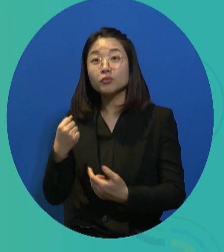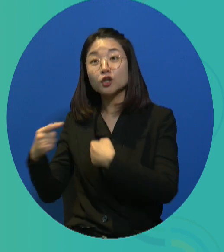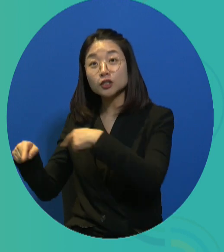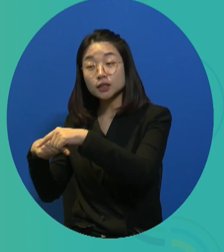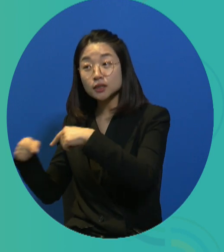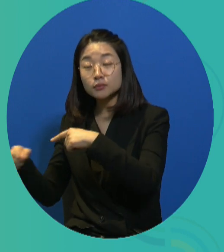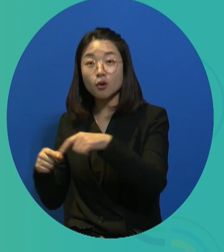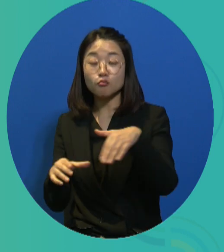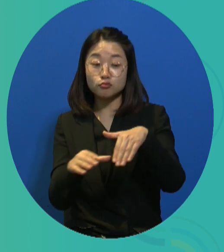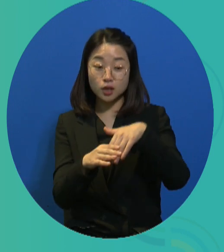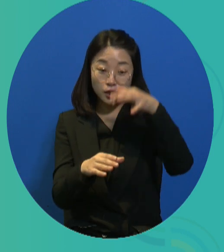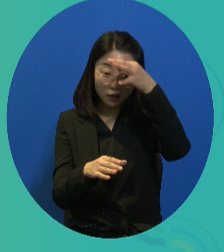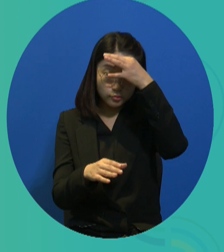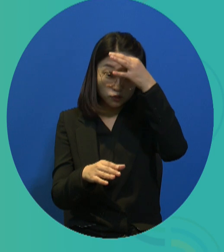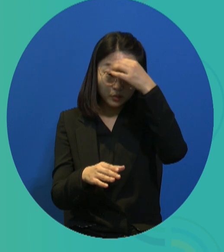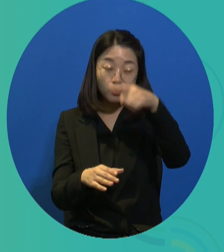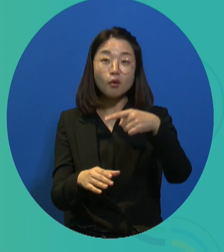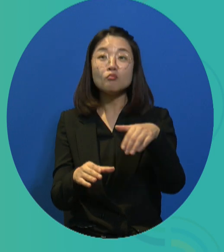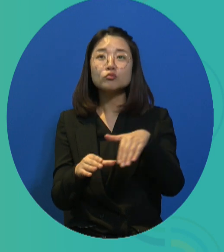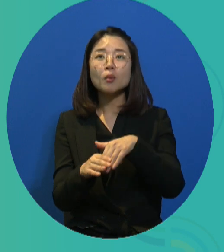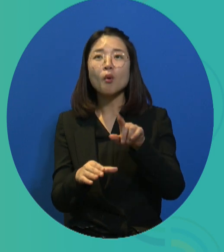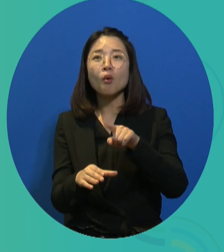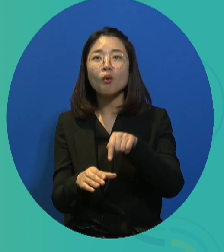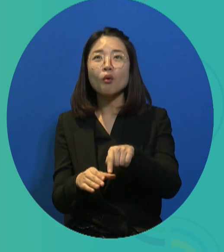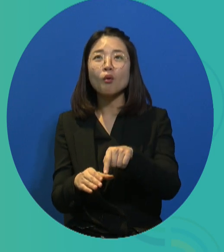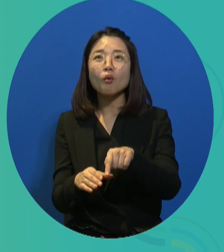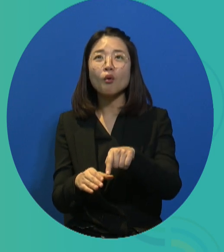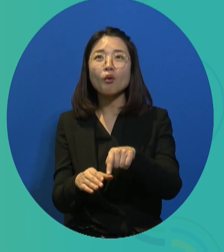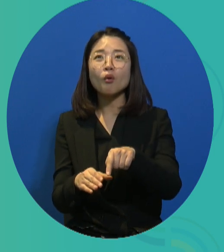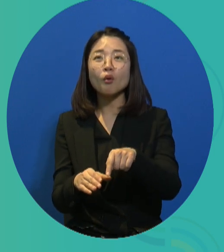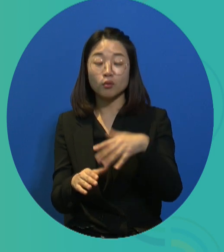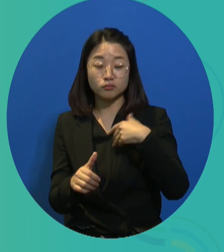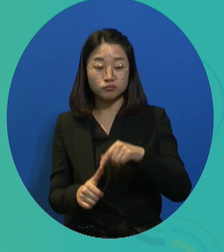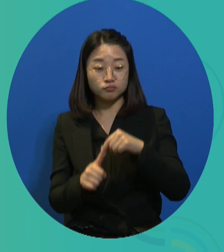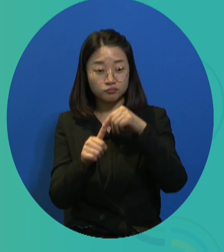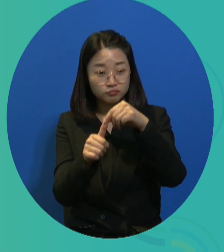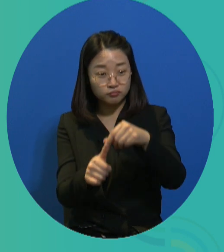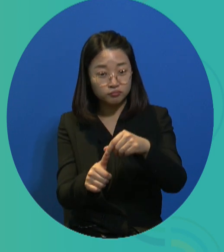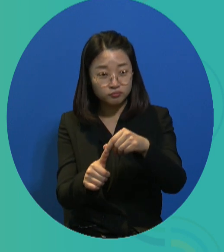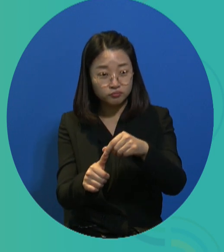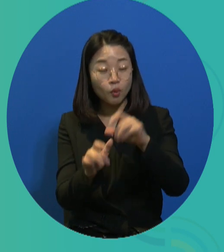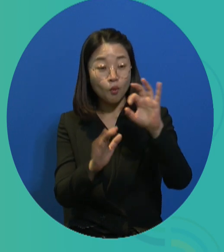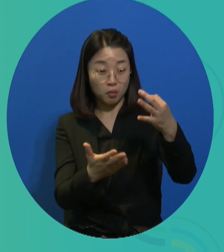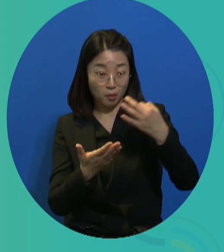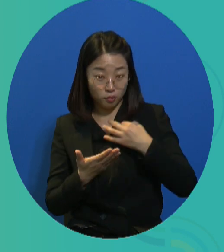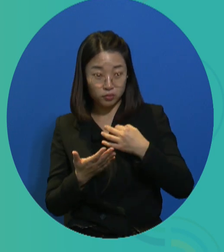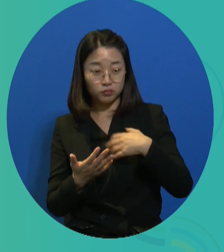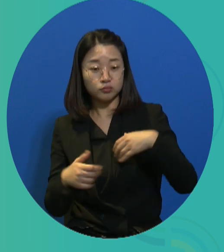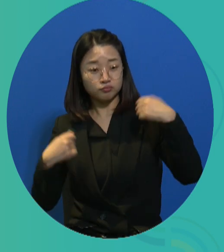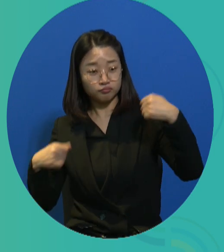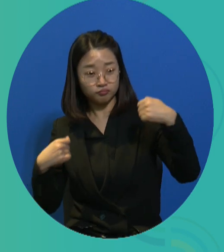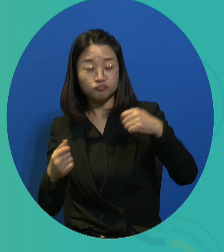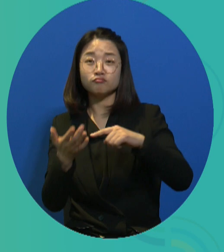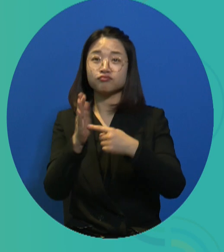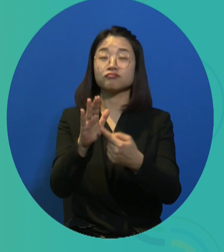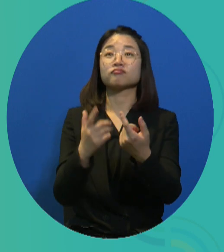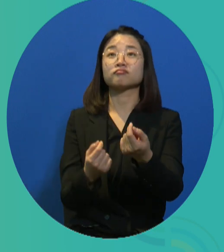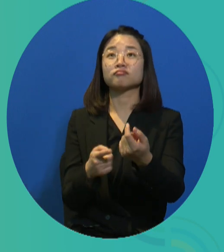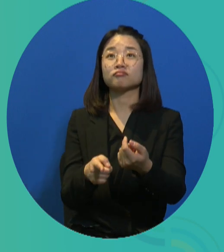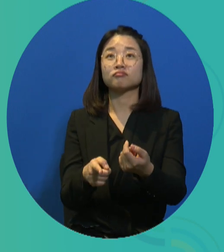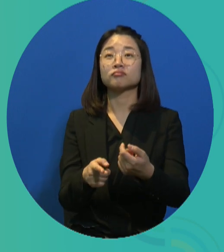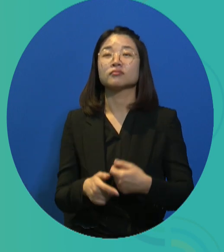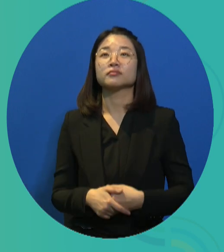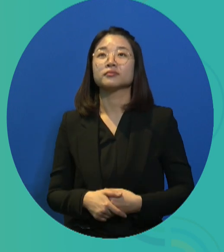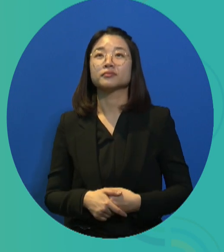activists like myself. And cultural activities are engaged in by many cultural workers that are compensated for their